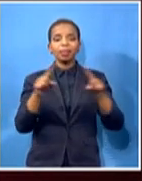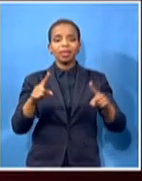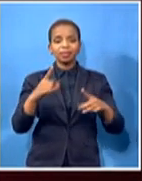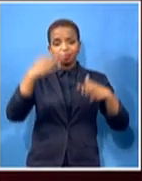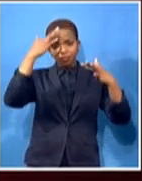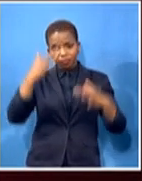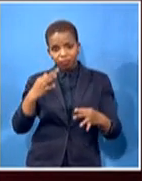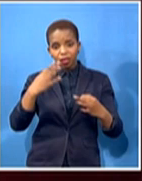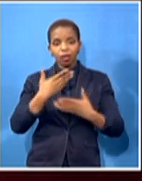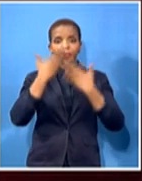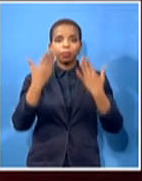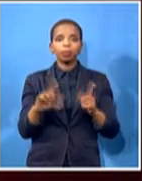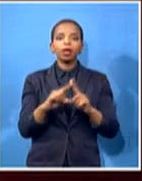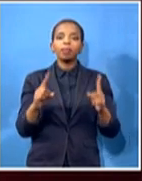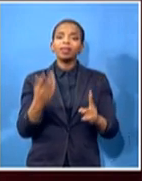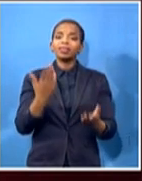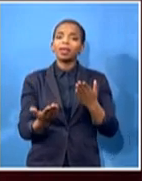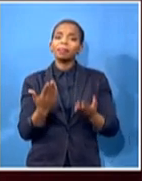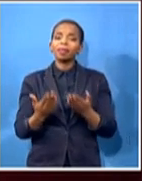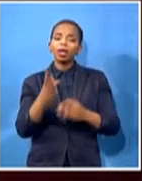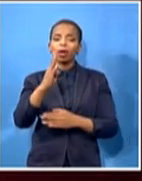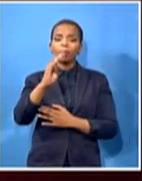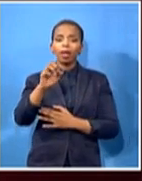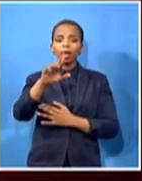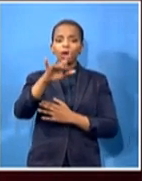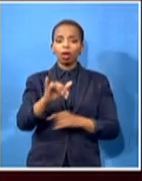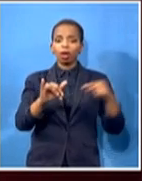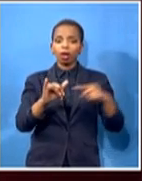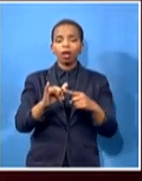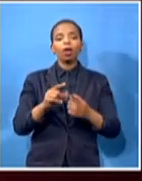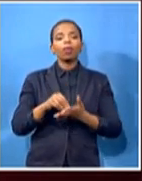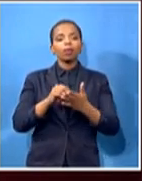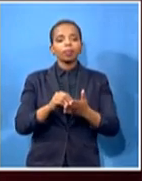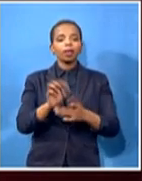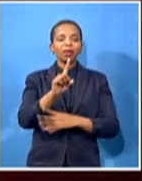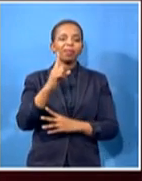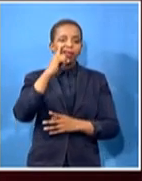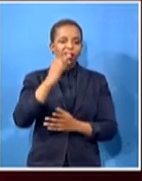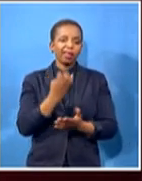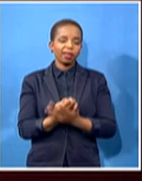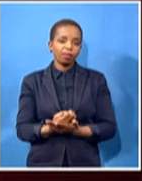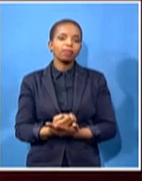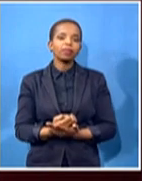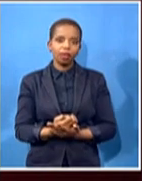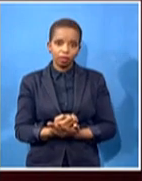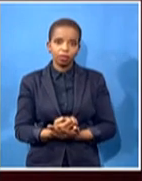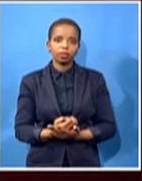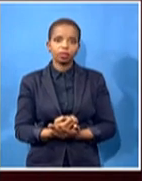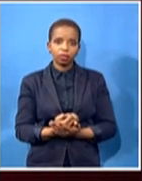evidence. I mean, they still haven't found the weapon that actually shot the prime minister.